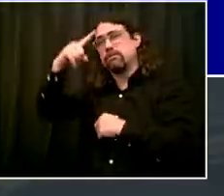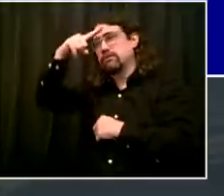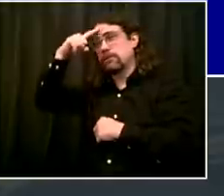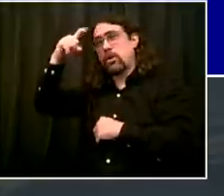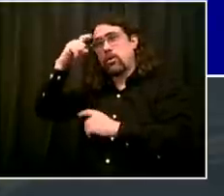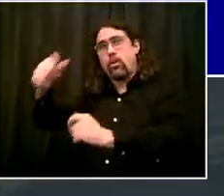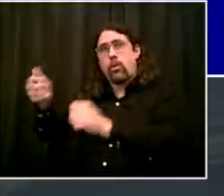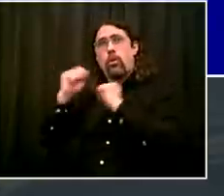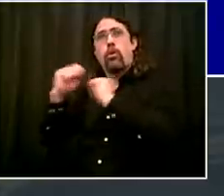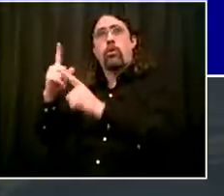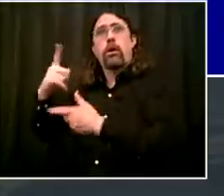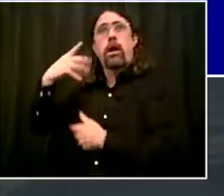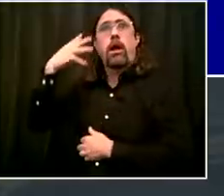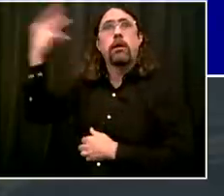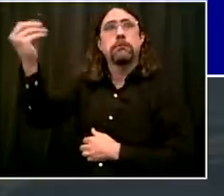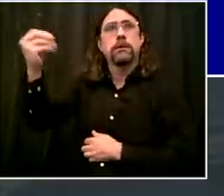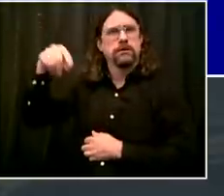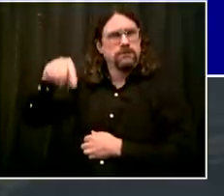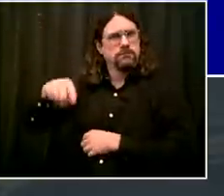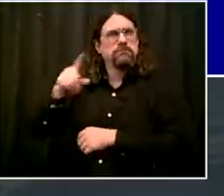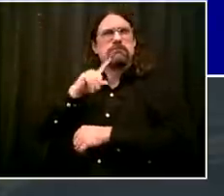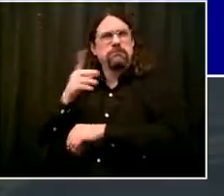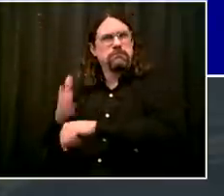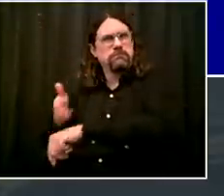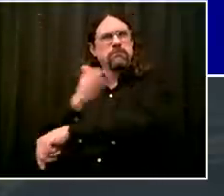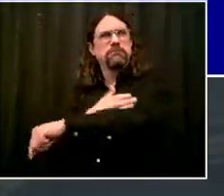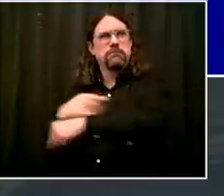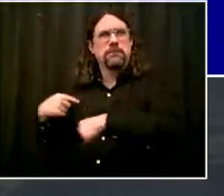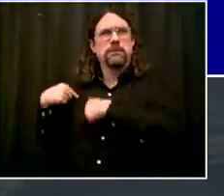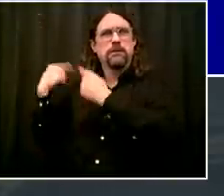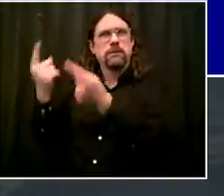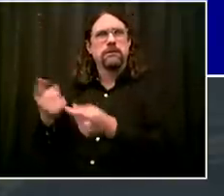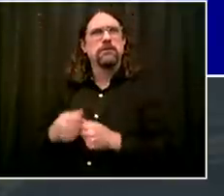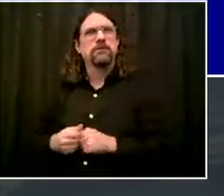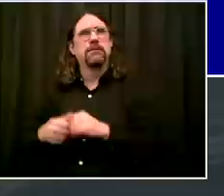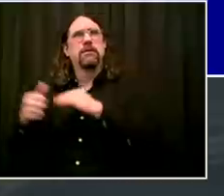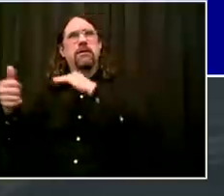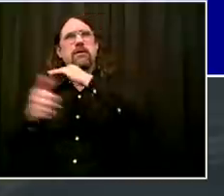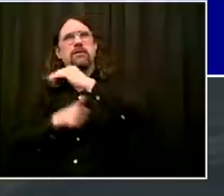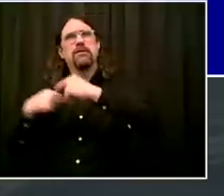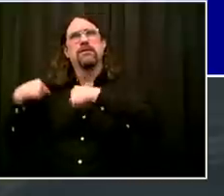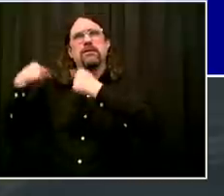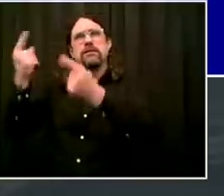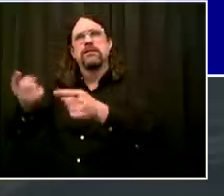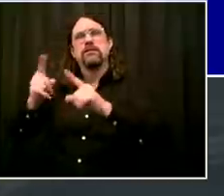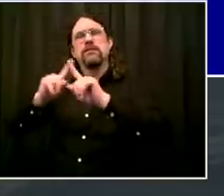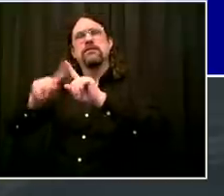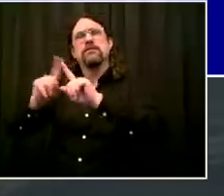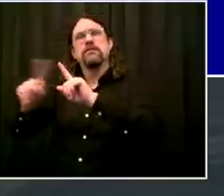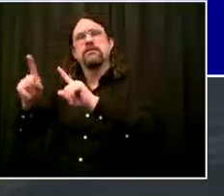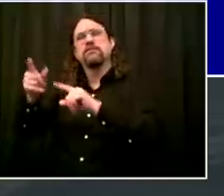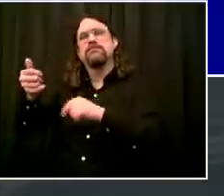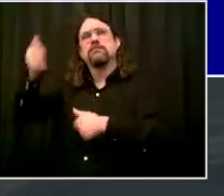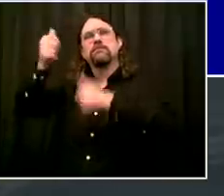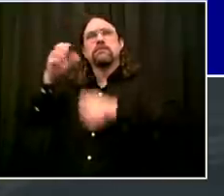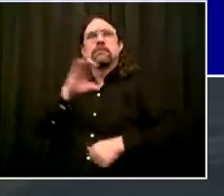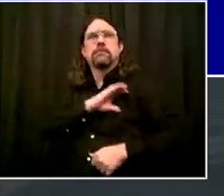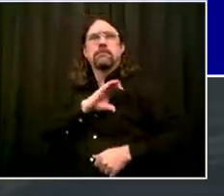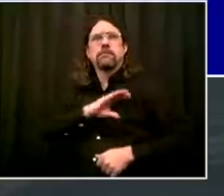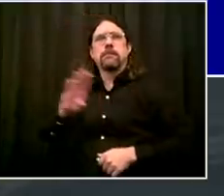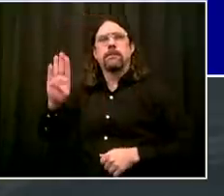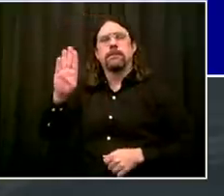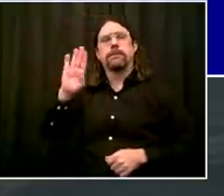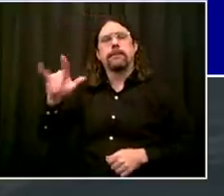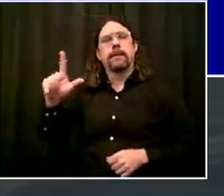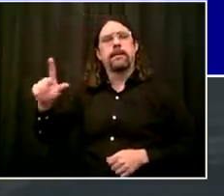they never saw an inevitability to summer being a time of greater violence. They pinpointed the very, very small number